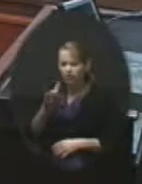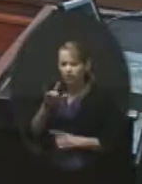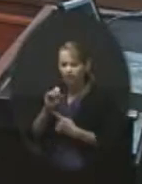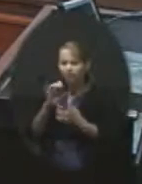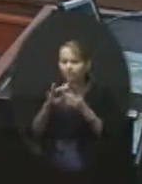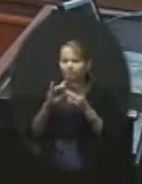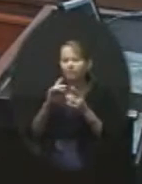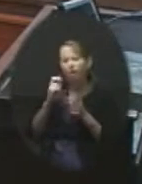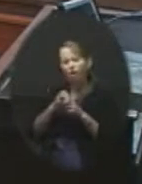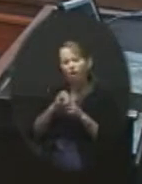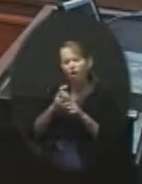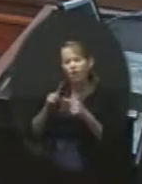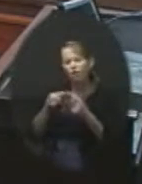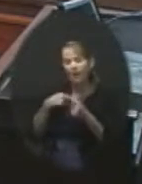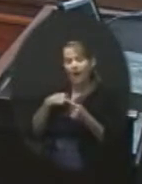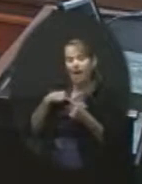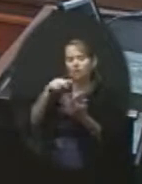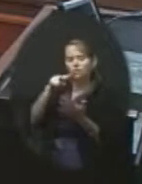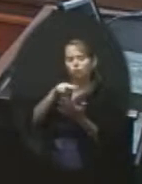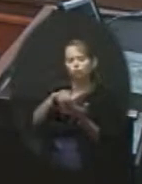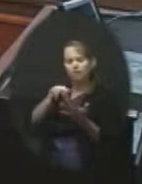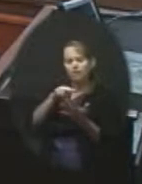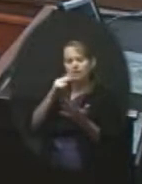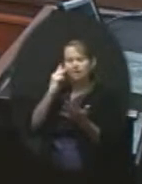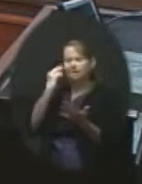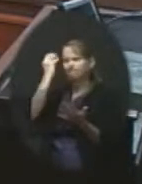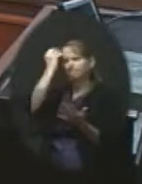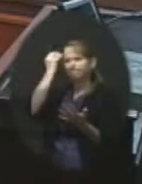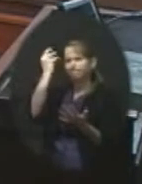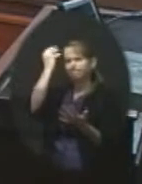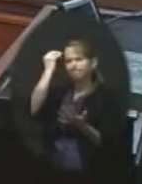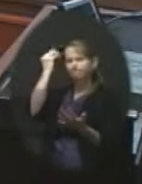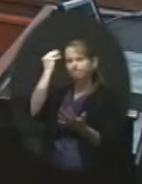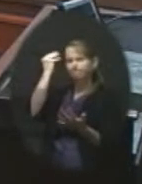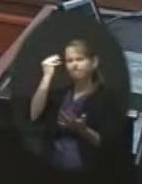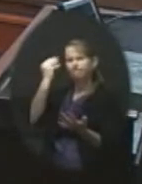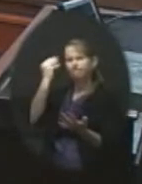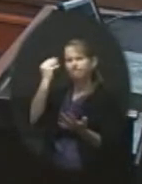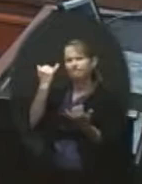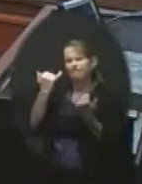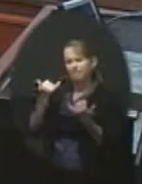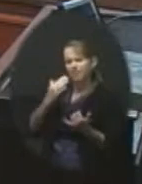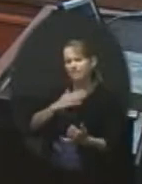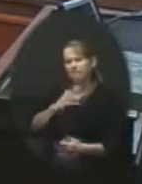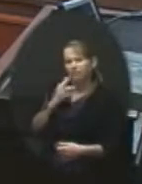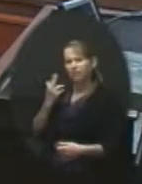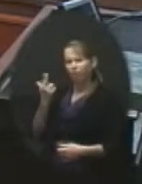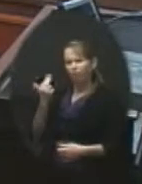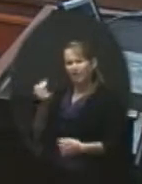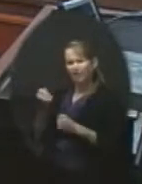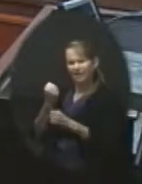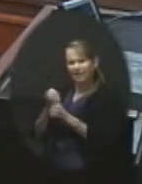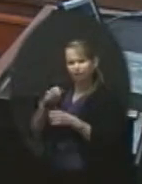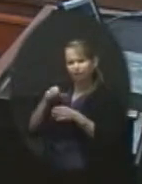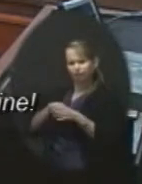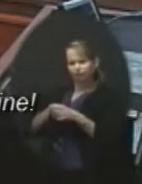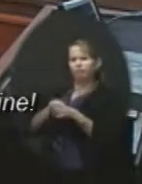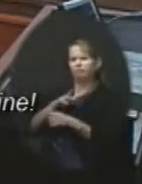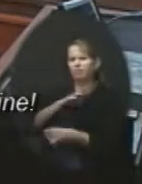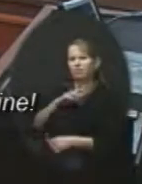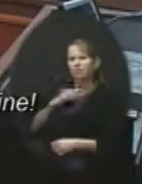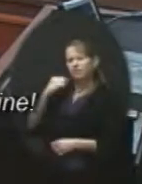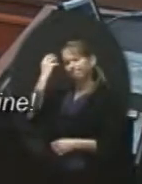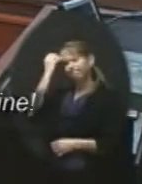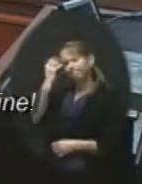reflect, well, I reflect on, I guess, what am I, in my 13th year on the board, thinking about